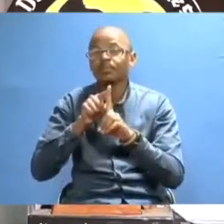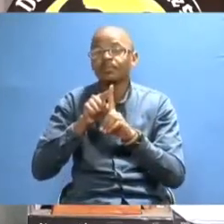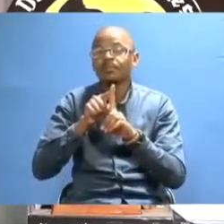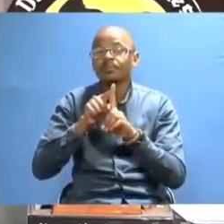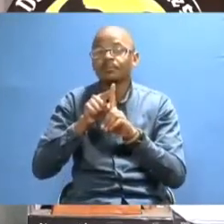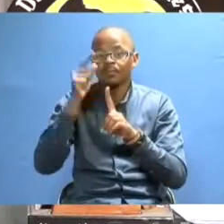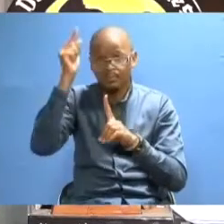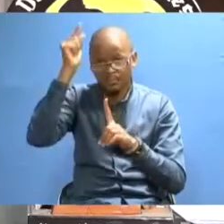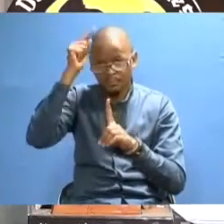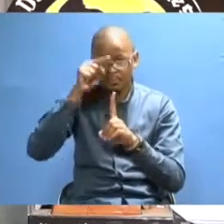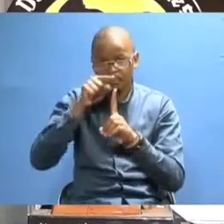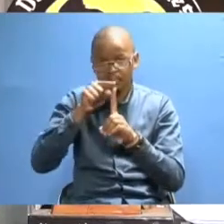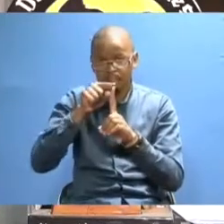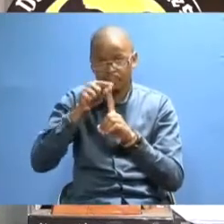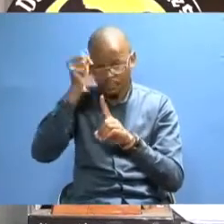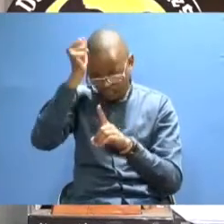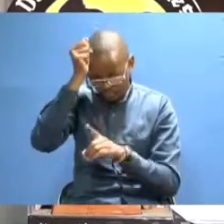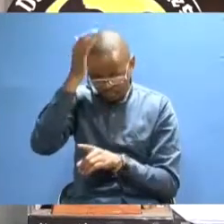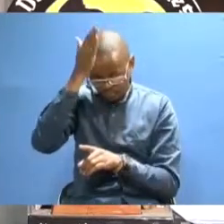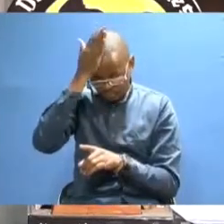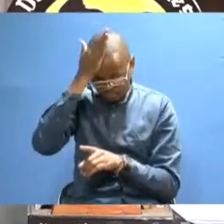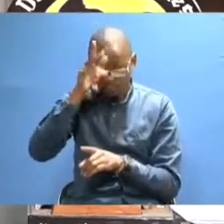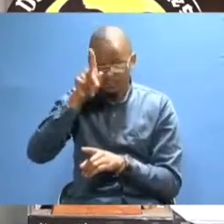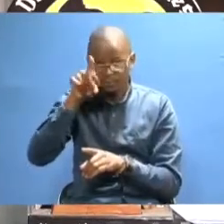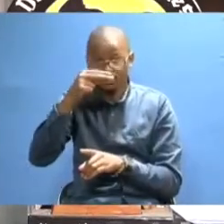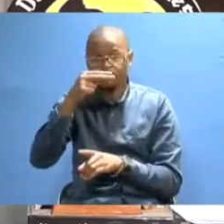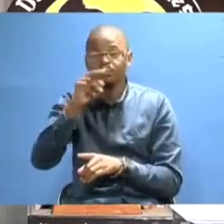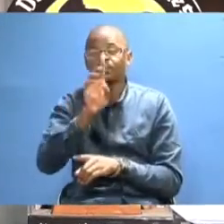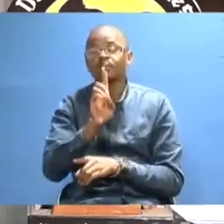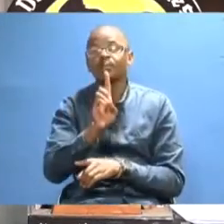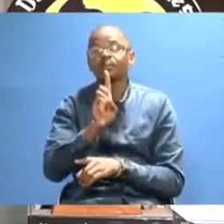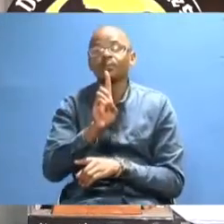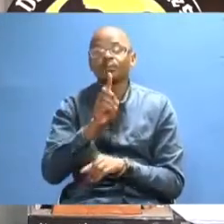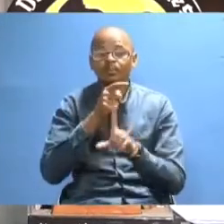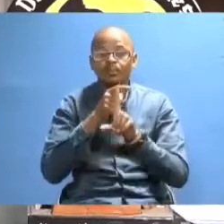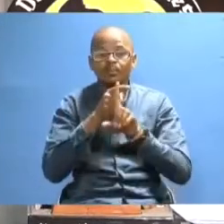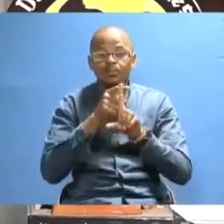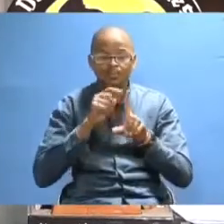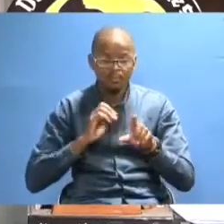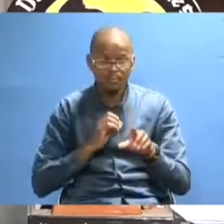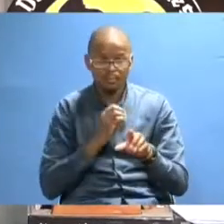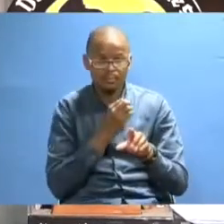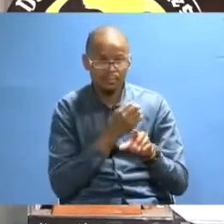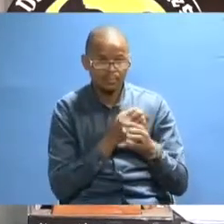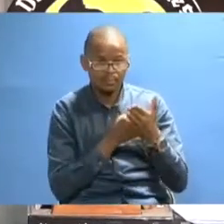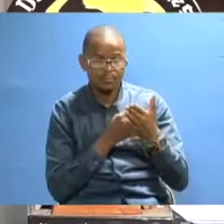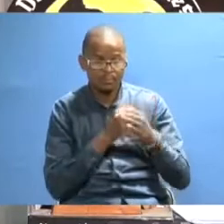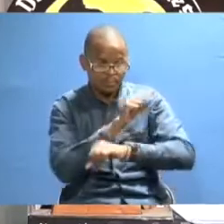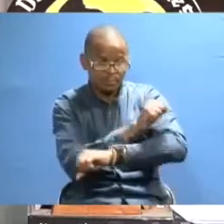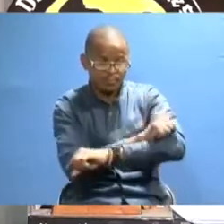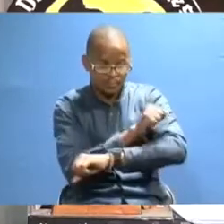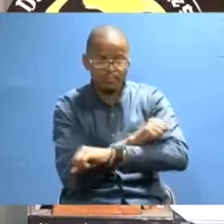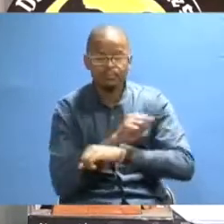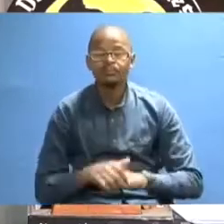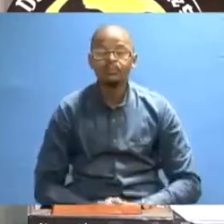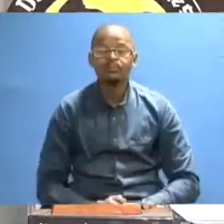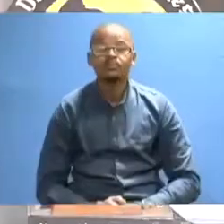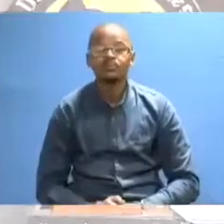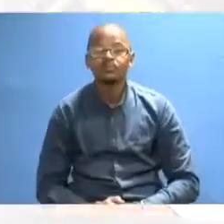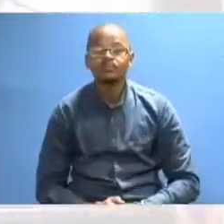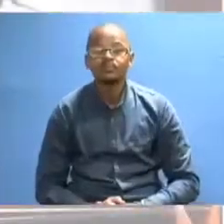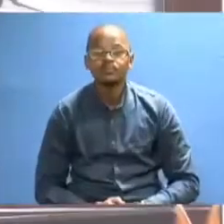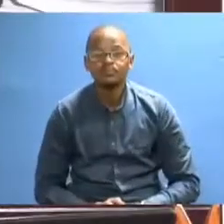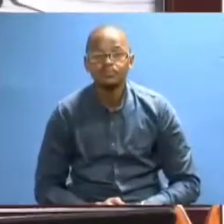Bachelor's degree to Master's degree to PhD degrees from our school and departments.